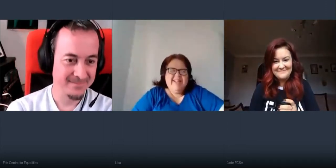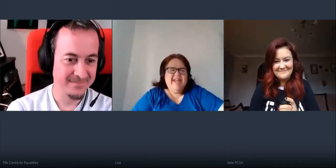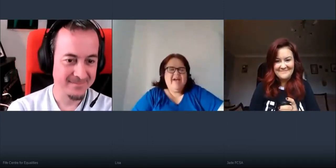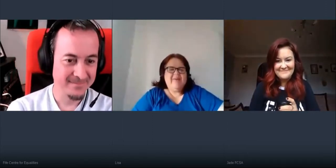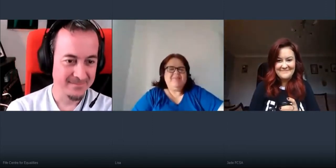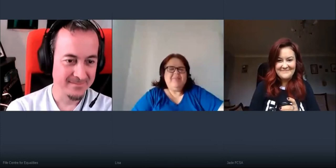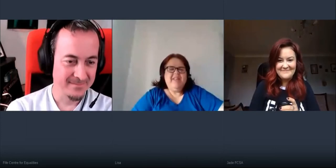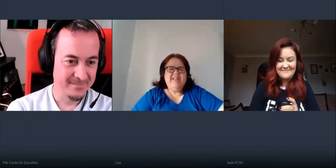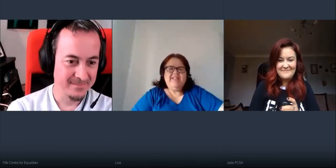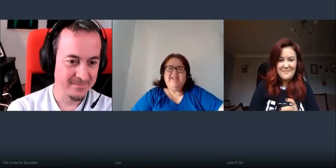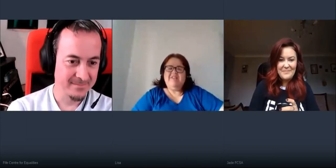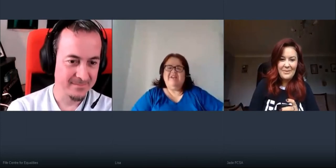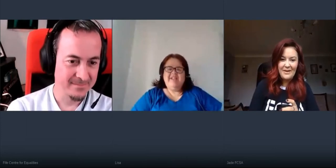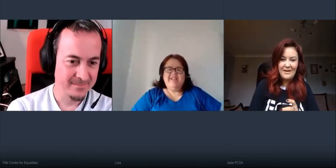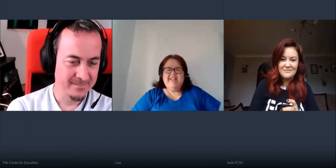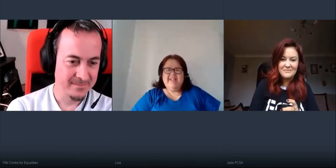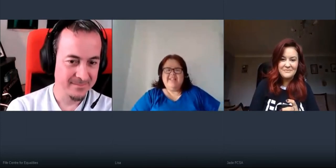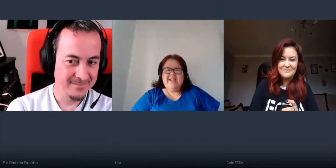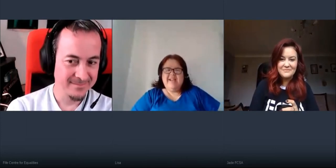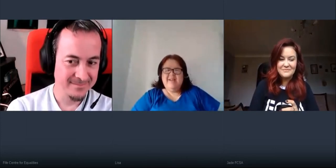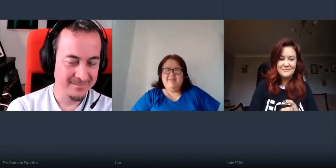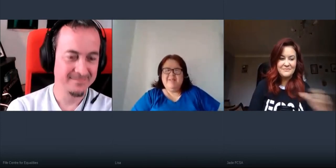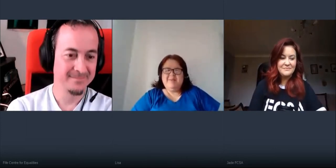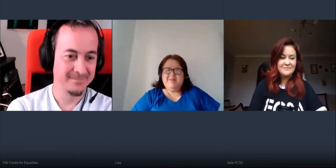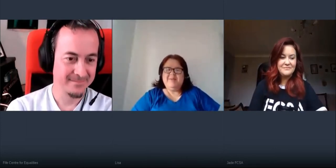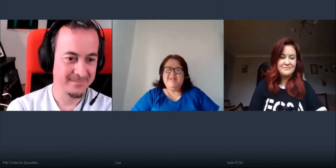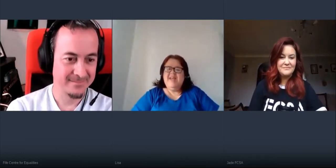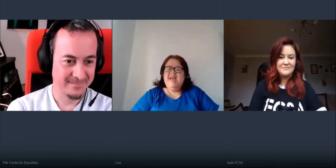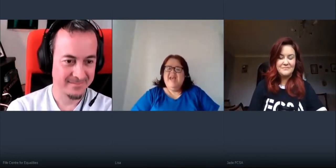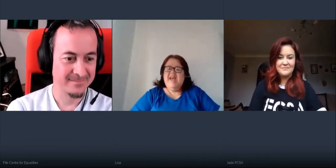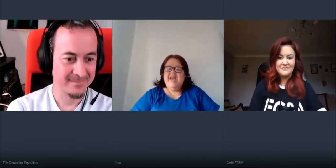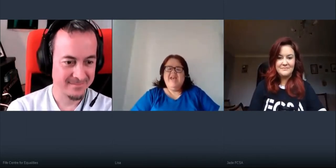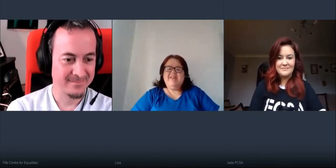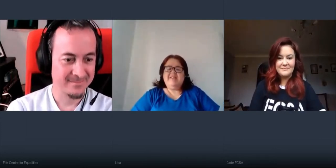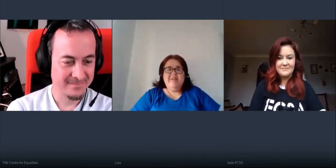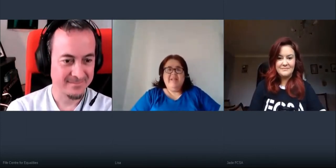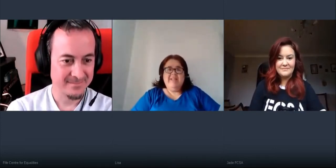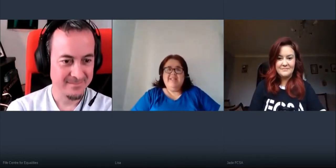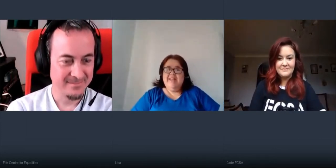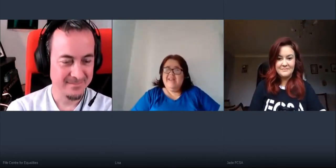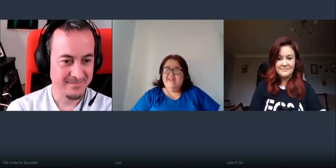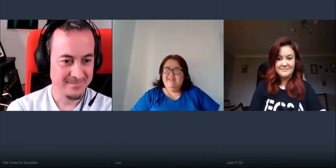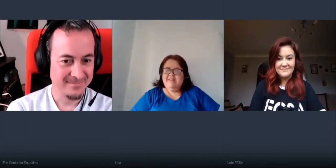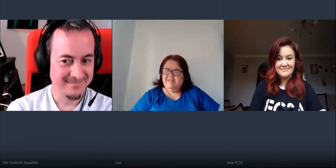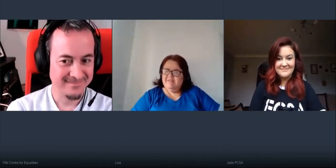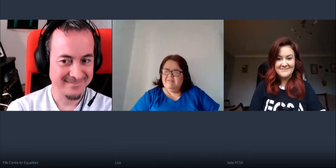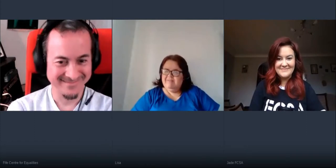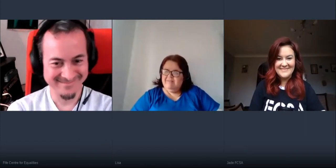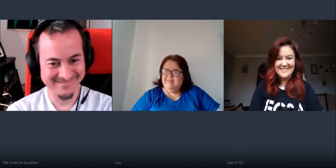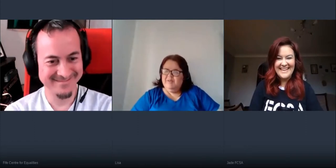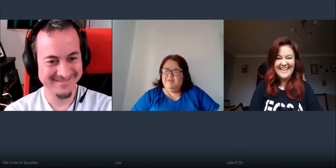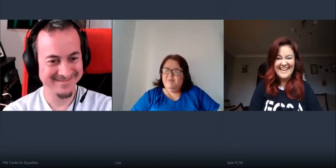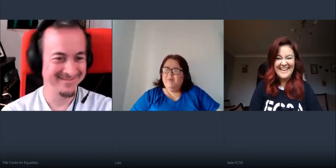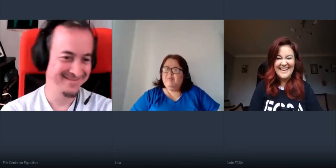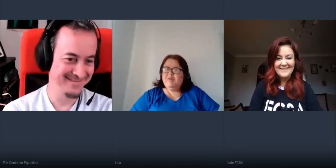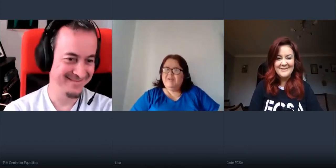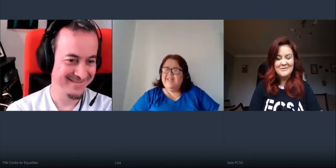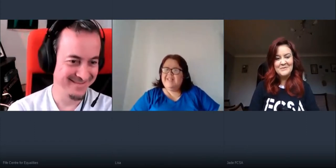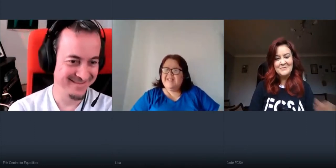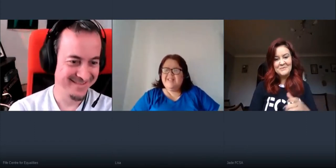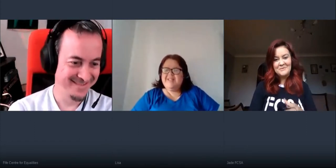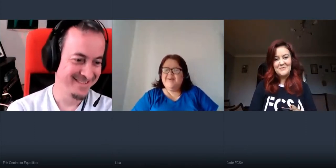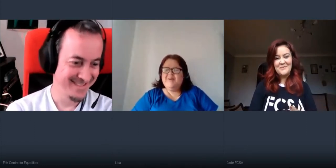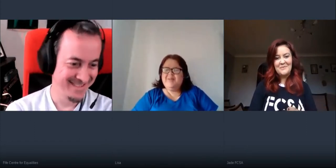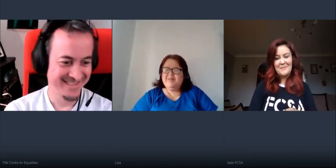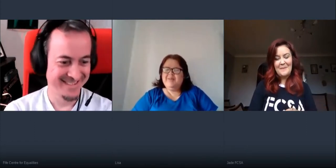this is our friday's lights chat episode it's me alice again so you know one more lights